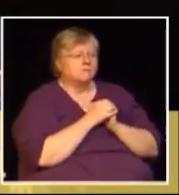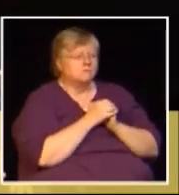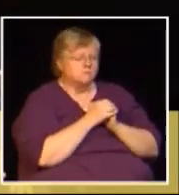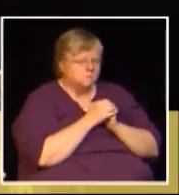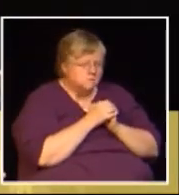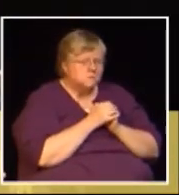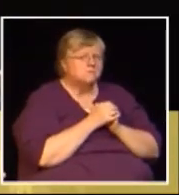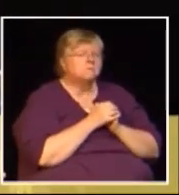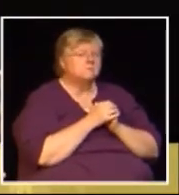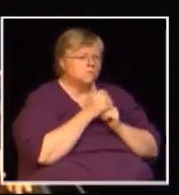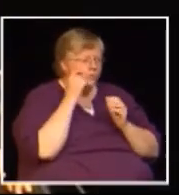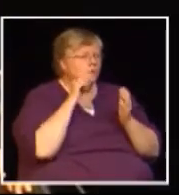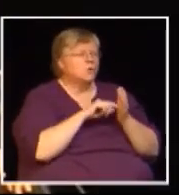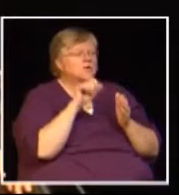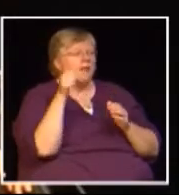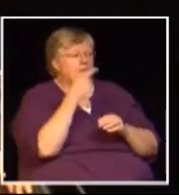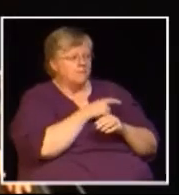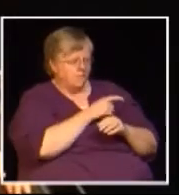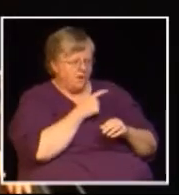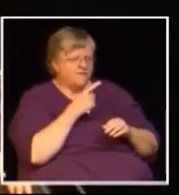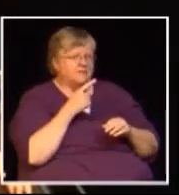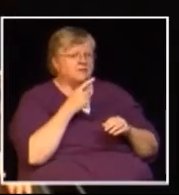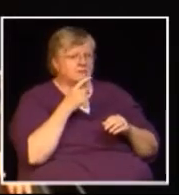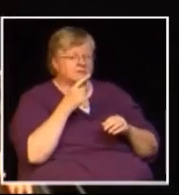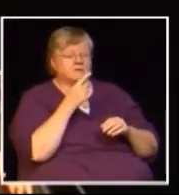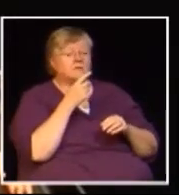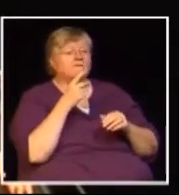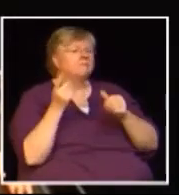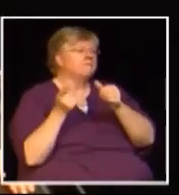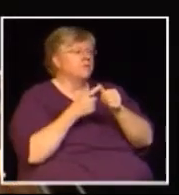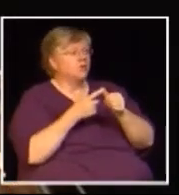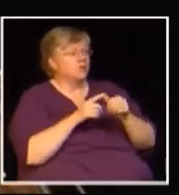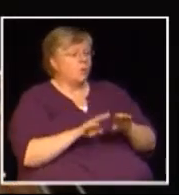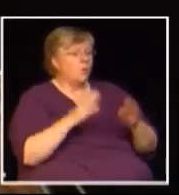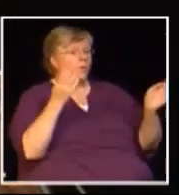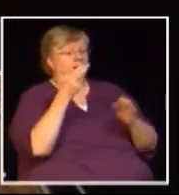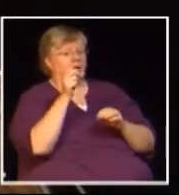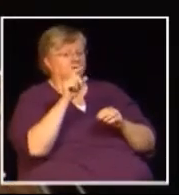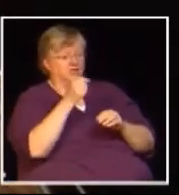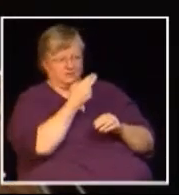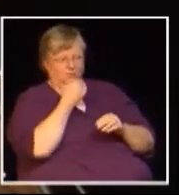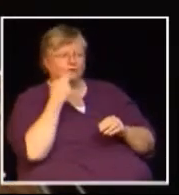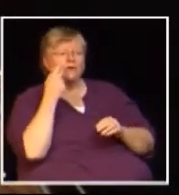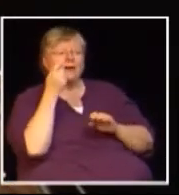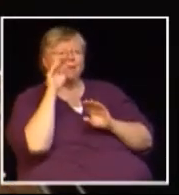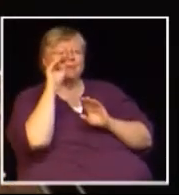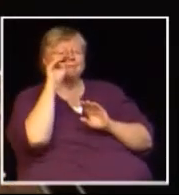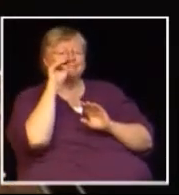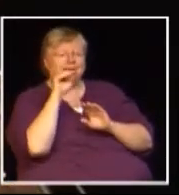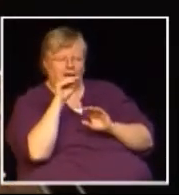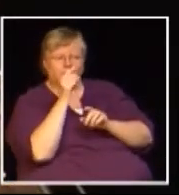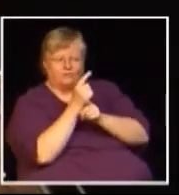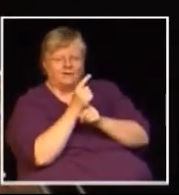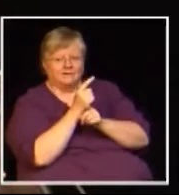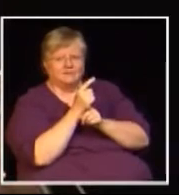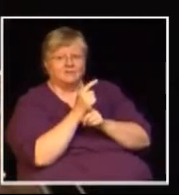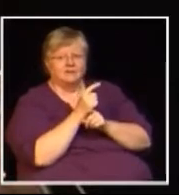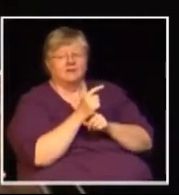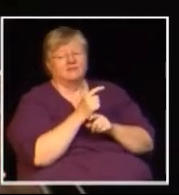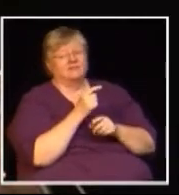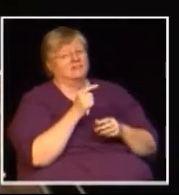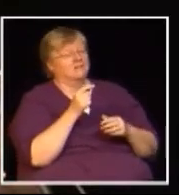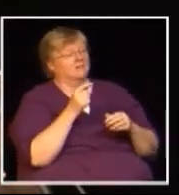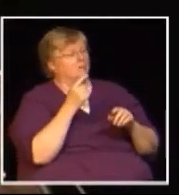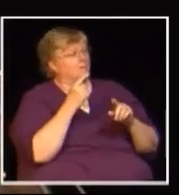historically what they've seen in other provinces with when with the introduction of HST is restaurant business has gone down and you've kind of got the